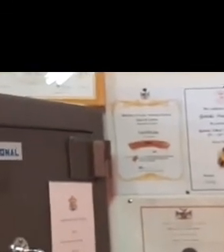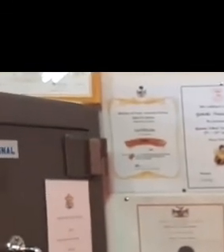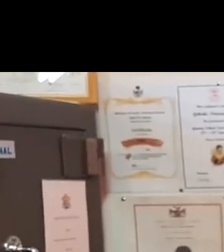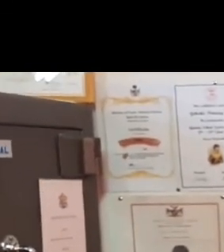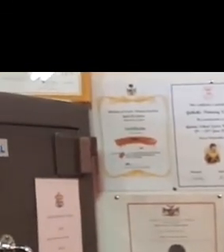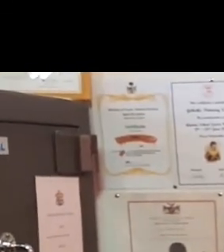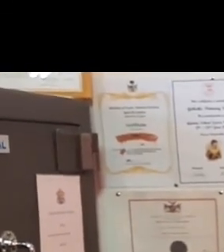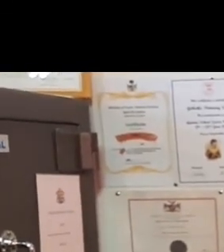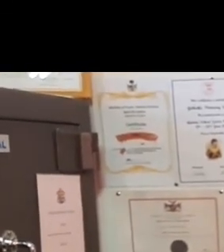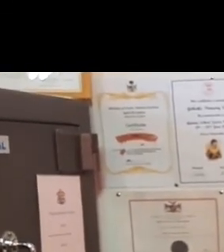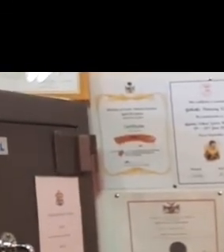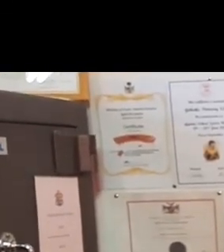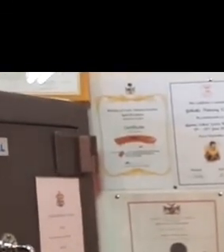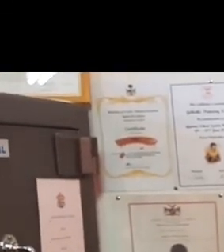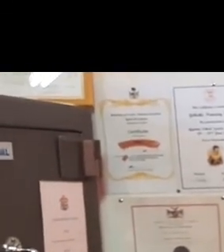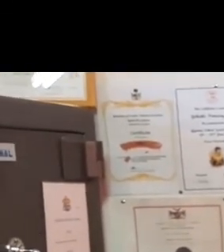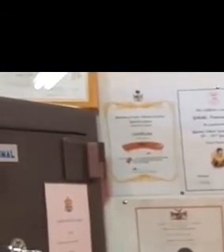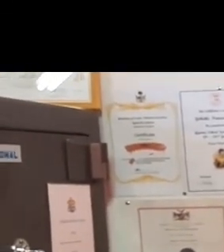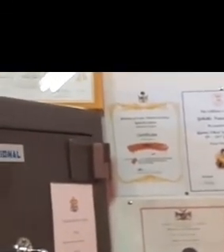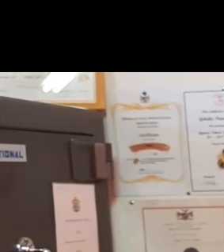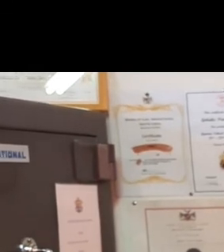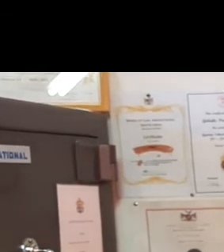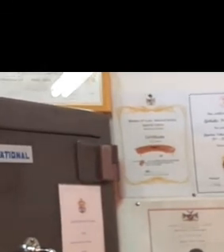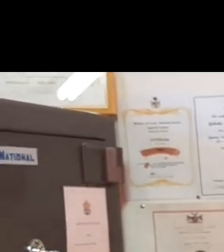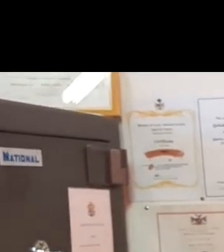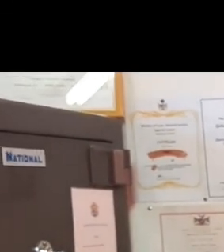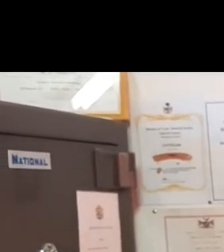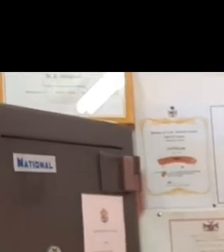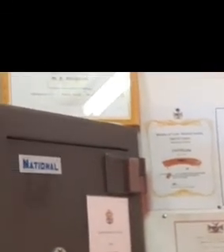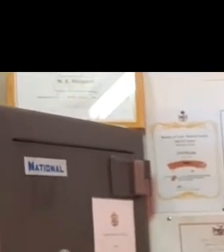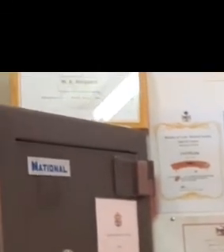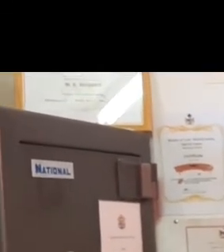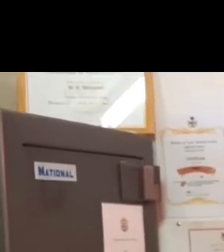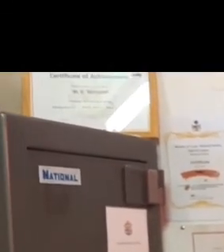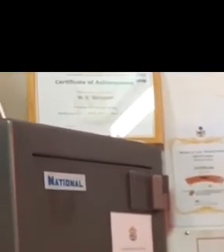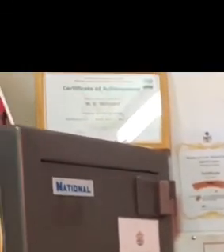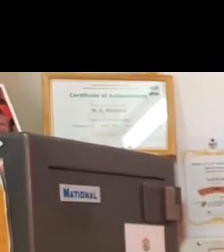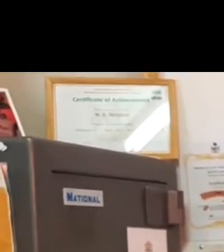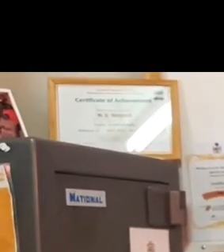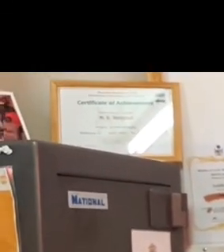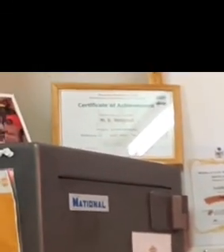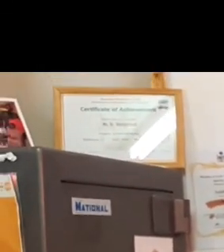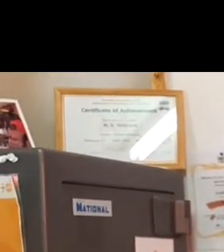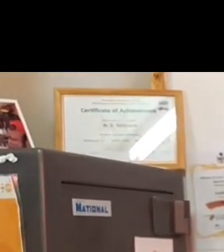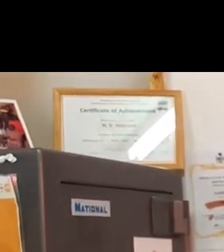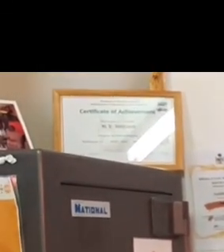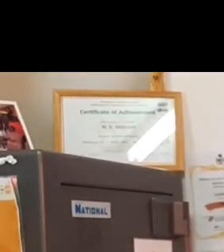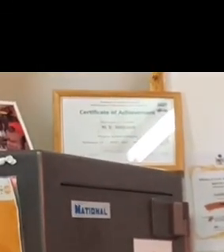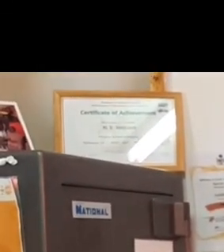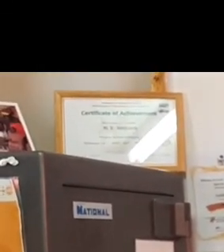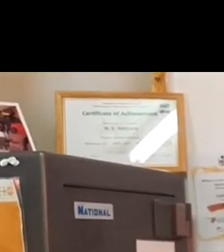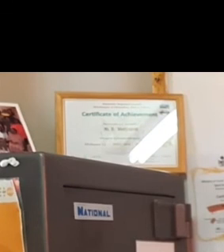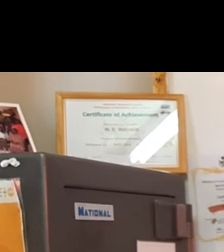is that we do have tippy taps at the school. And we do have also different